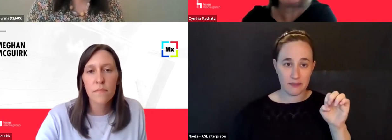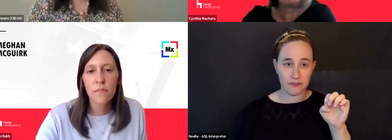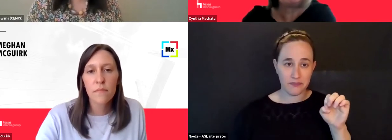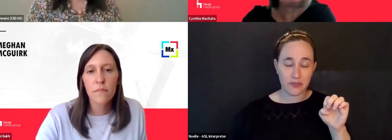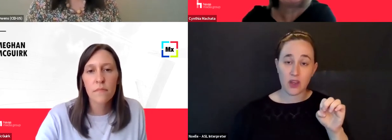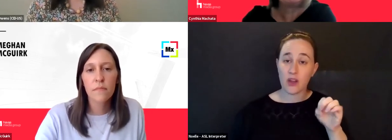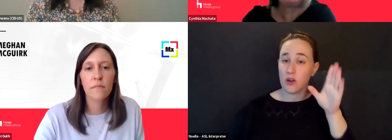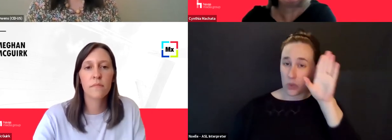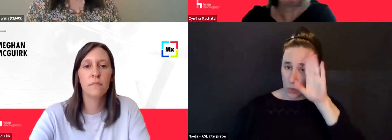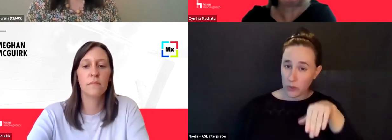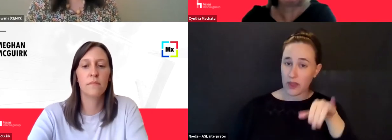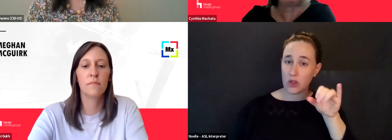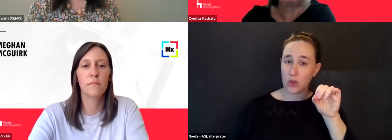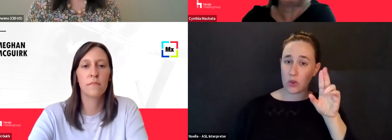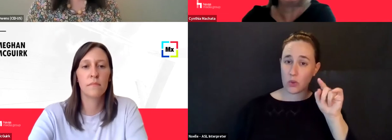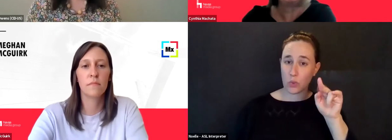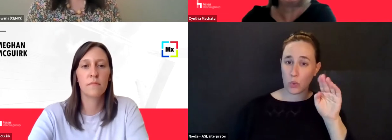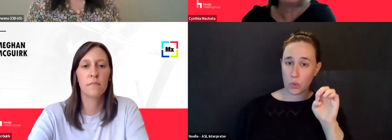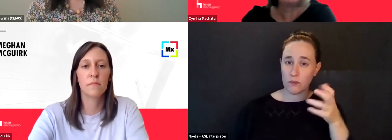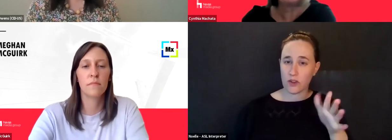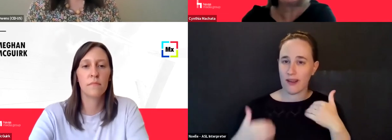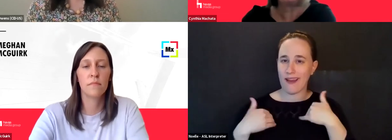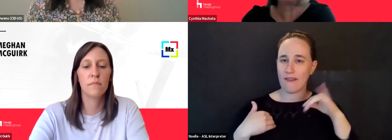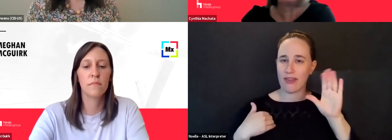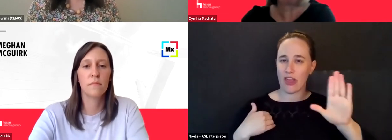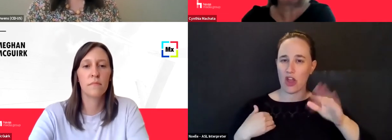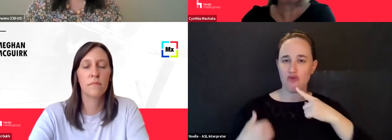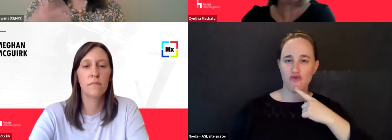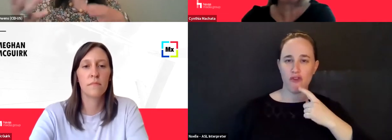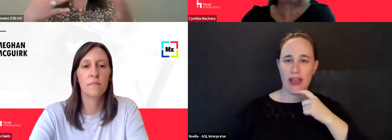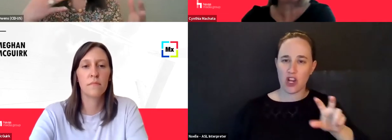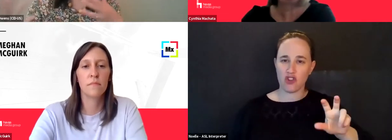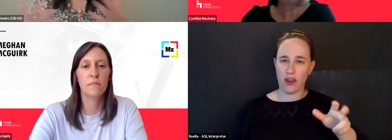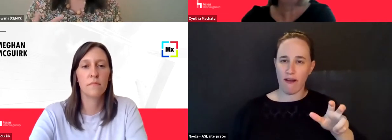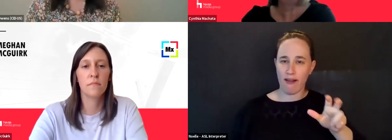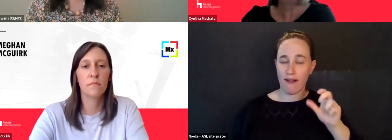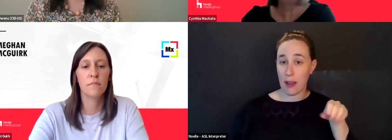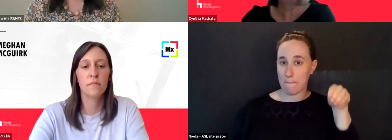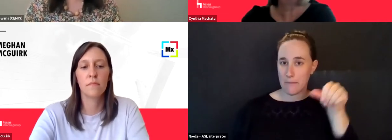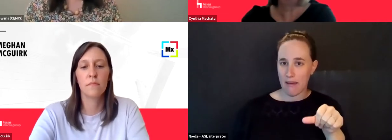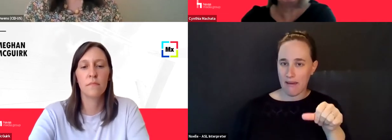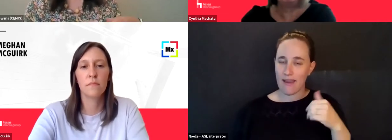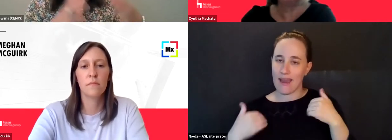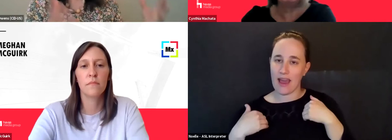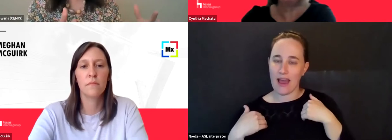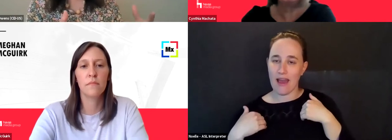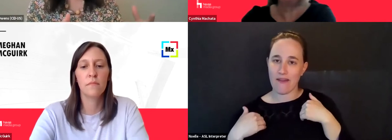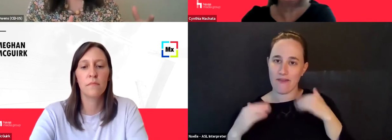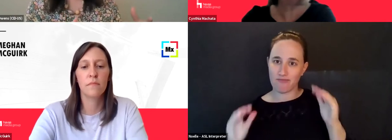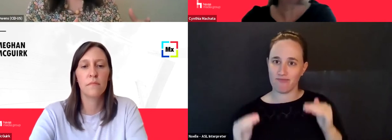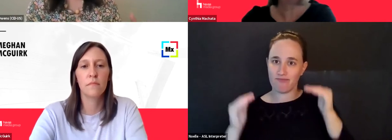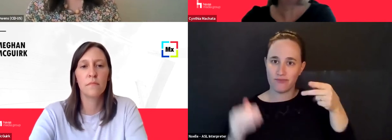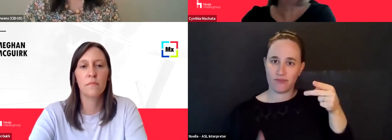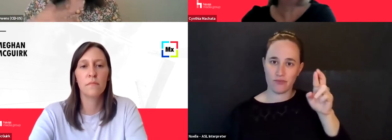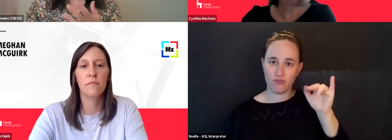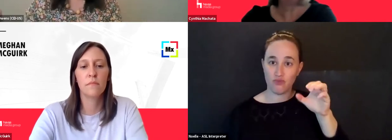YouTube has that, that, that red channel or whatever that you can pay. So there's sort of this freemium model where some version of